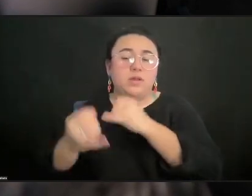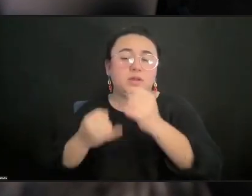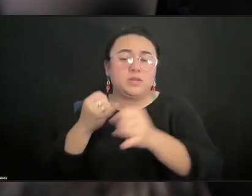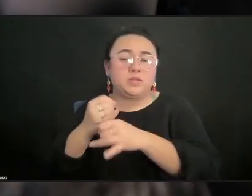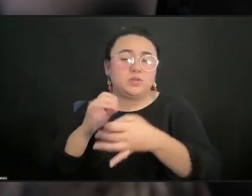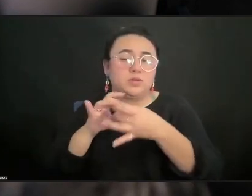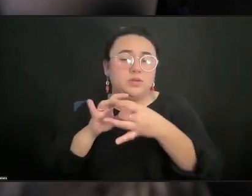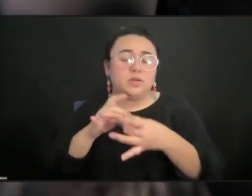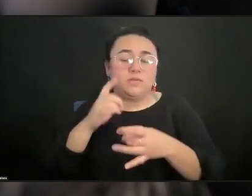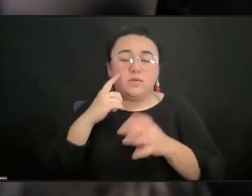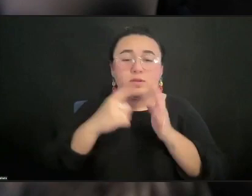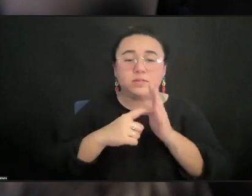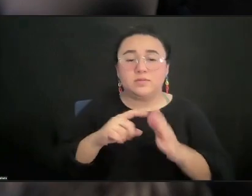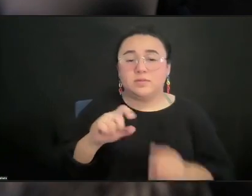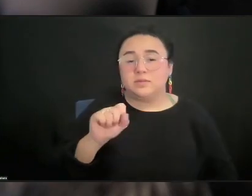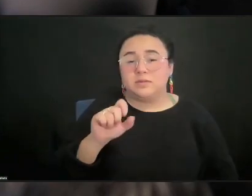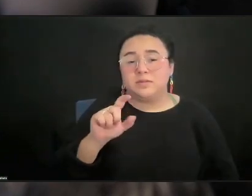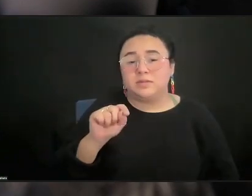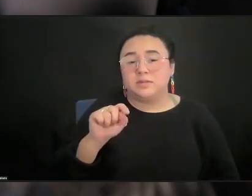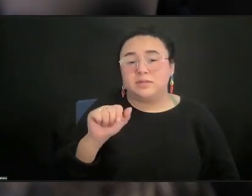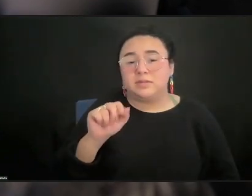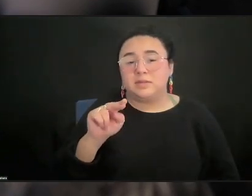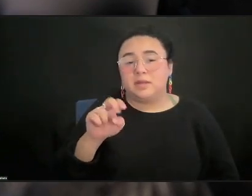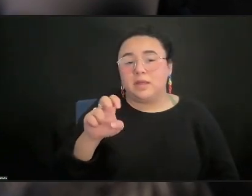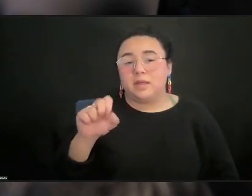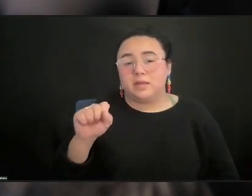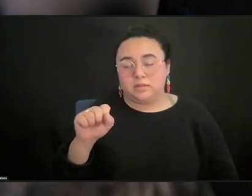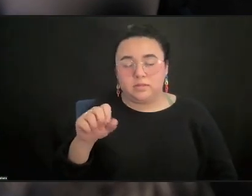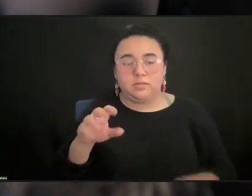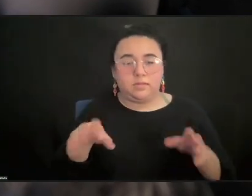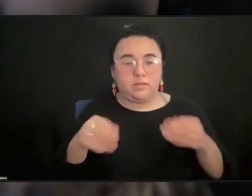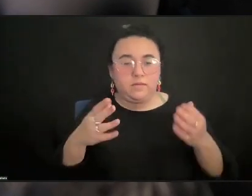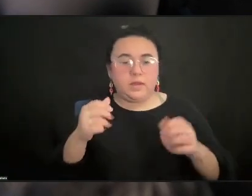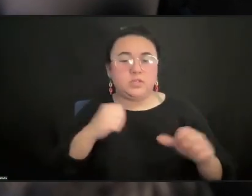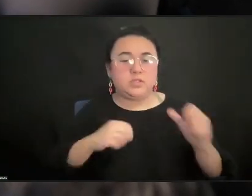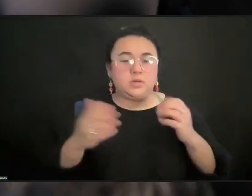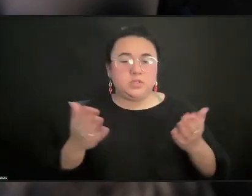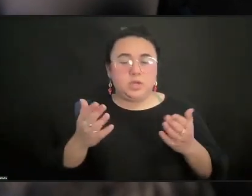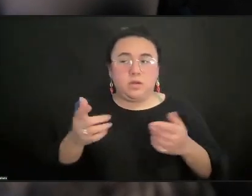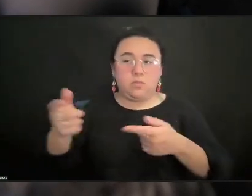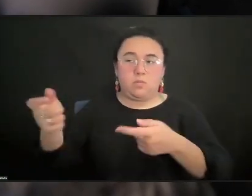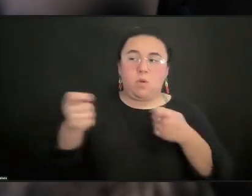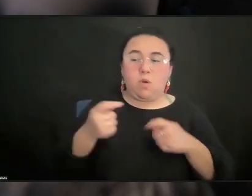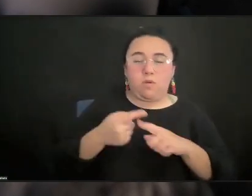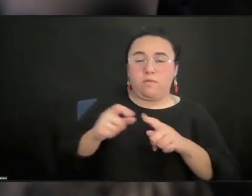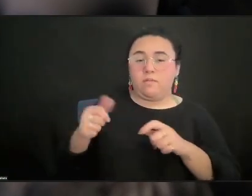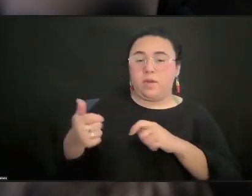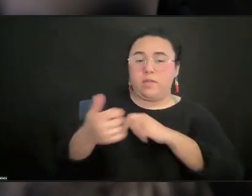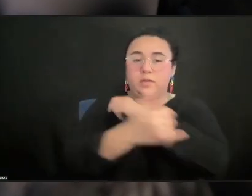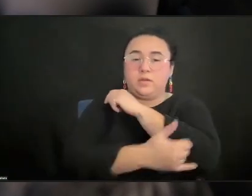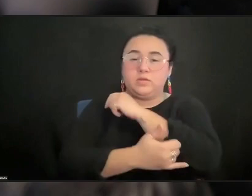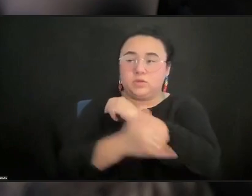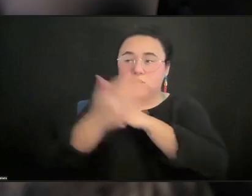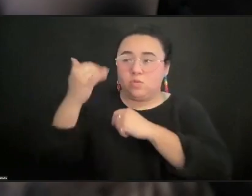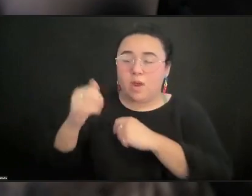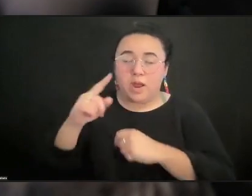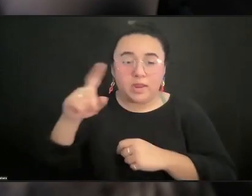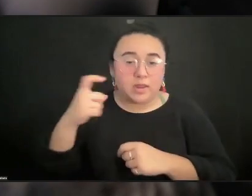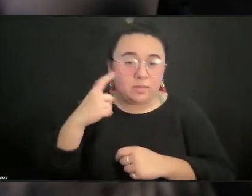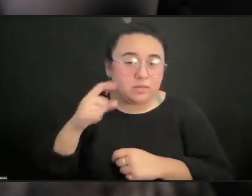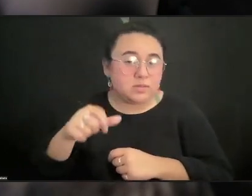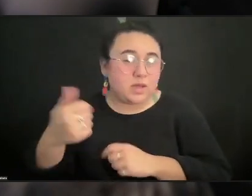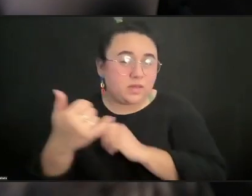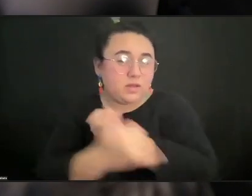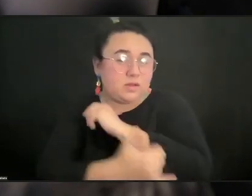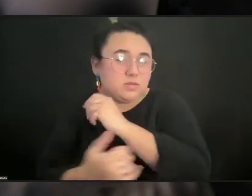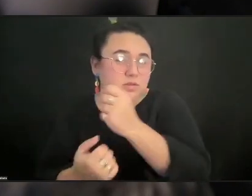to bring shows here from other countries, in part because we have the support of governments from other countries. And there's no